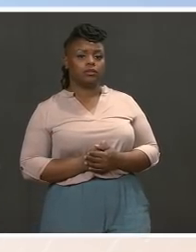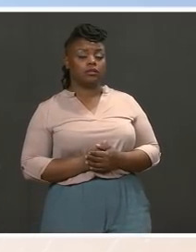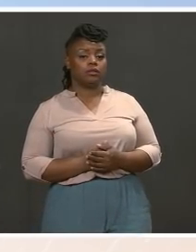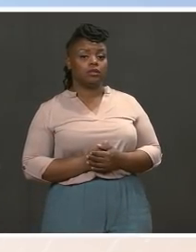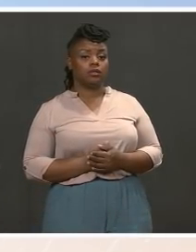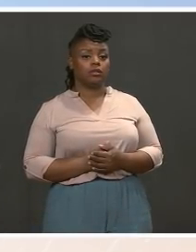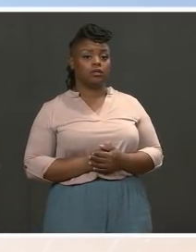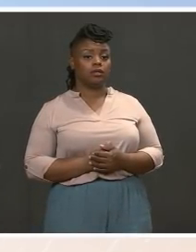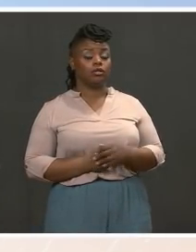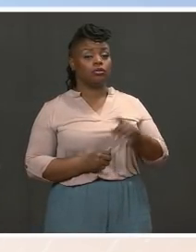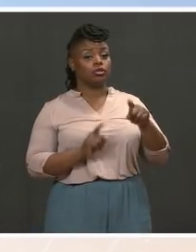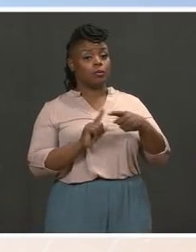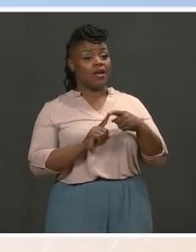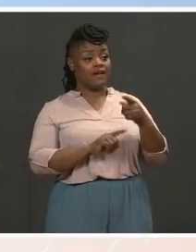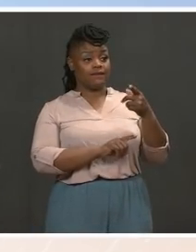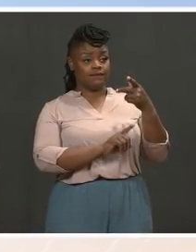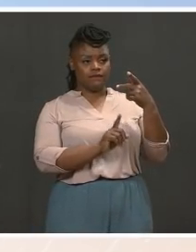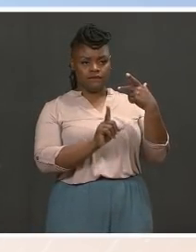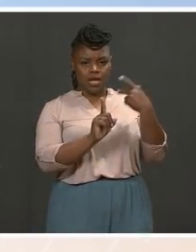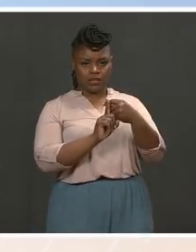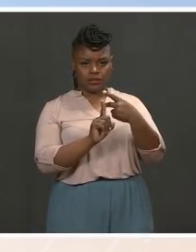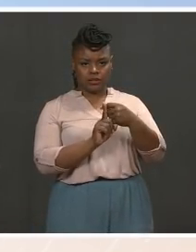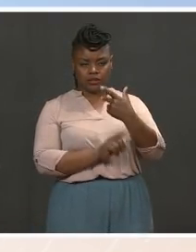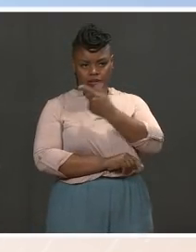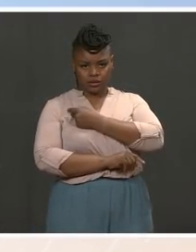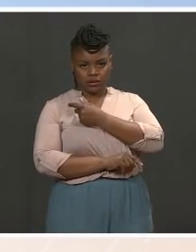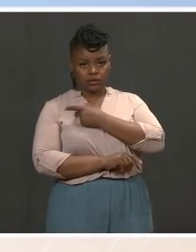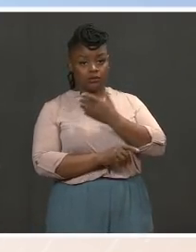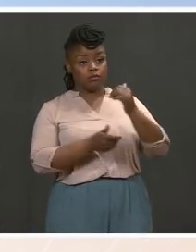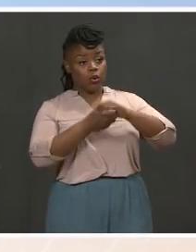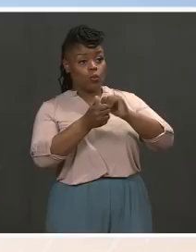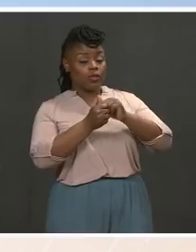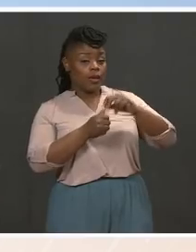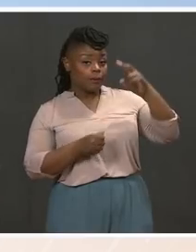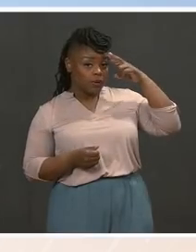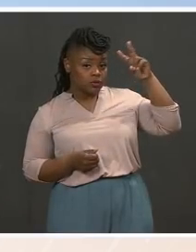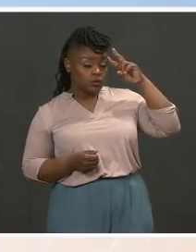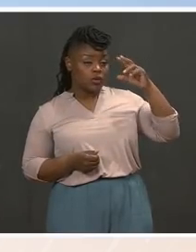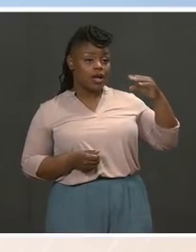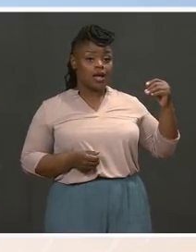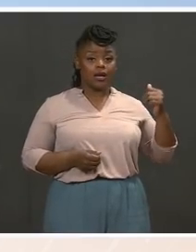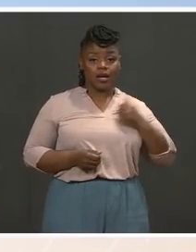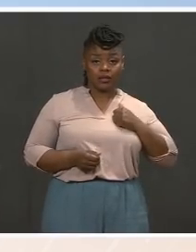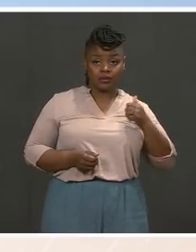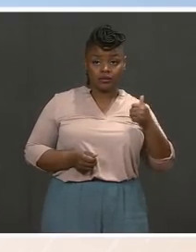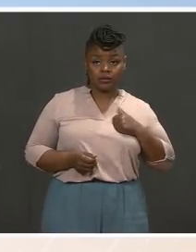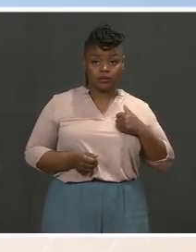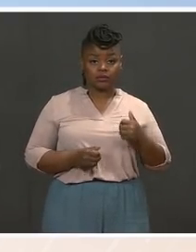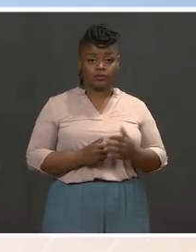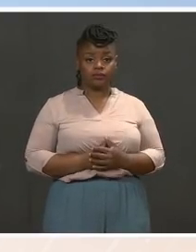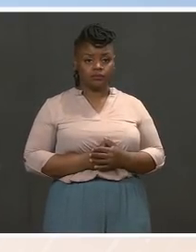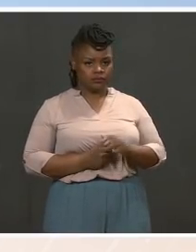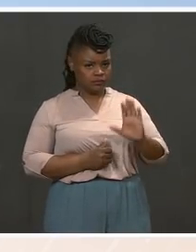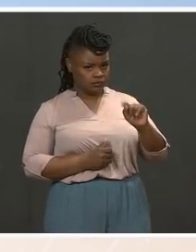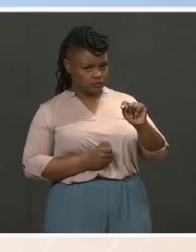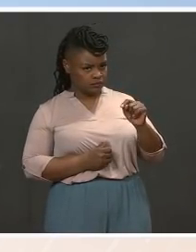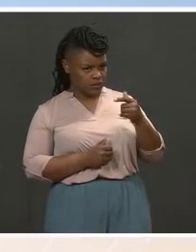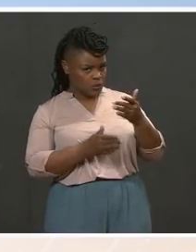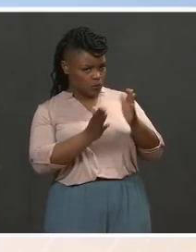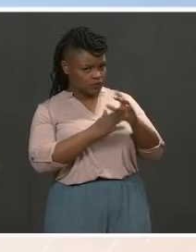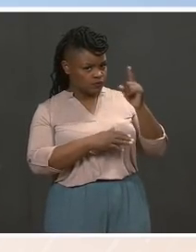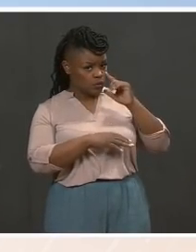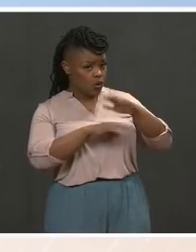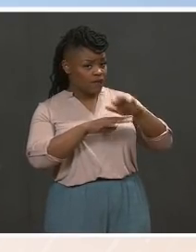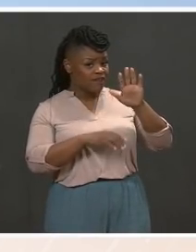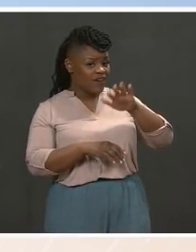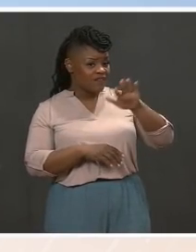Canada. But where is the President's position on the request by more than 55 countries, as well as some Democratic